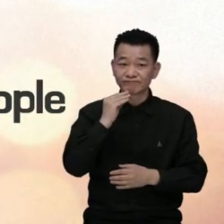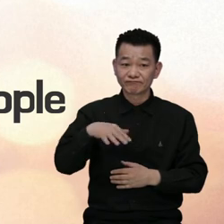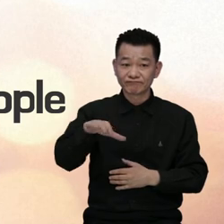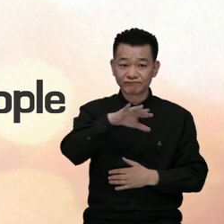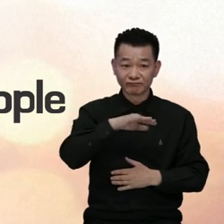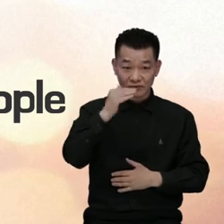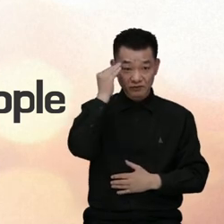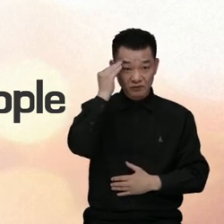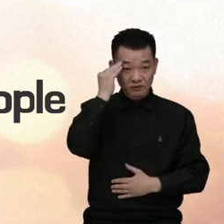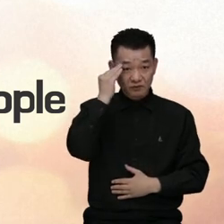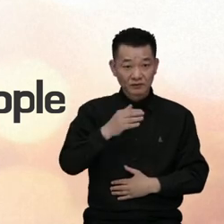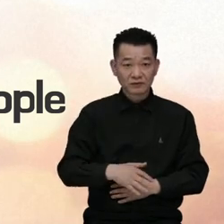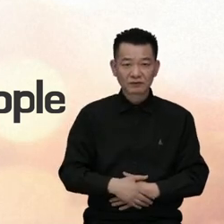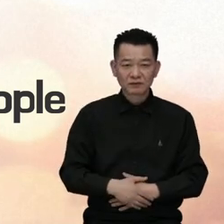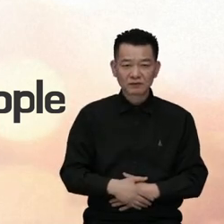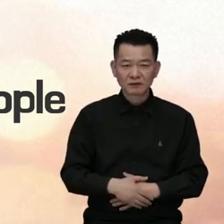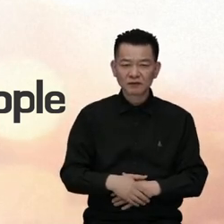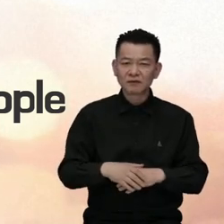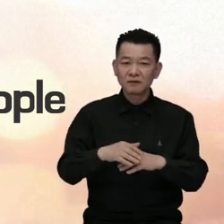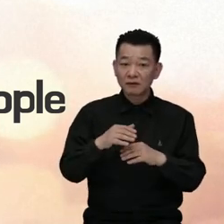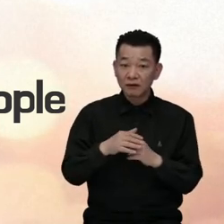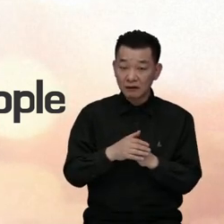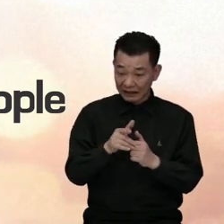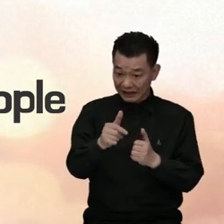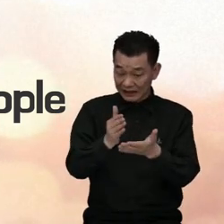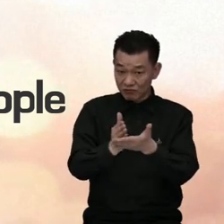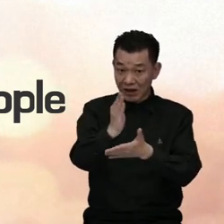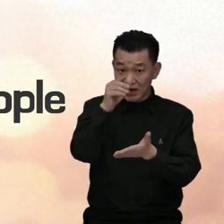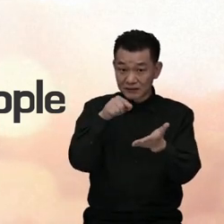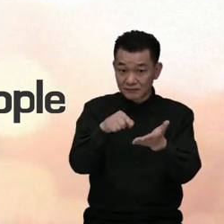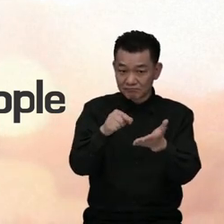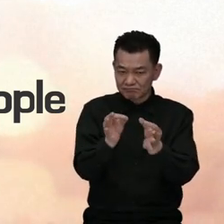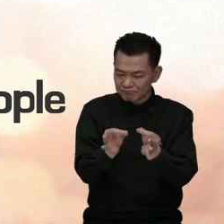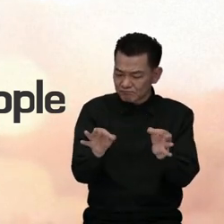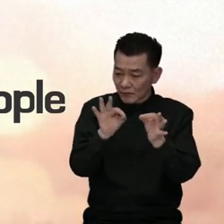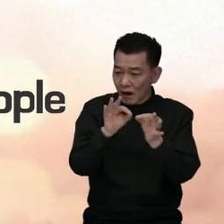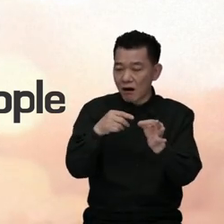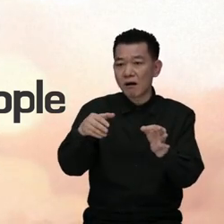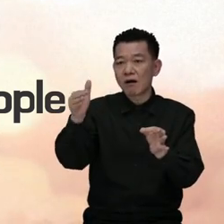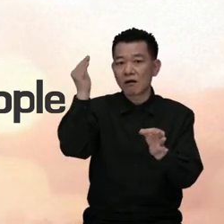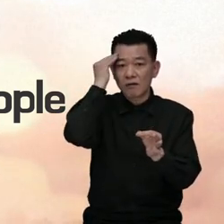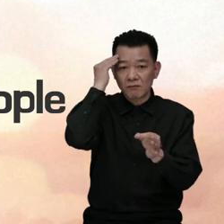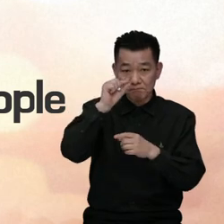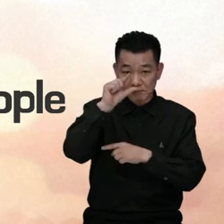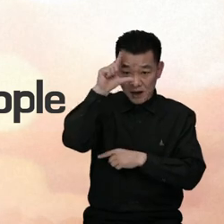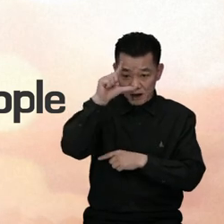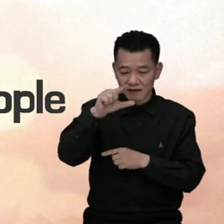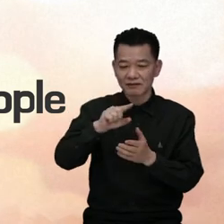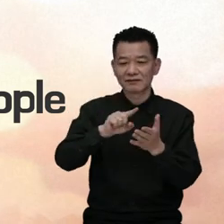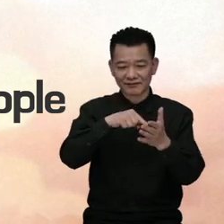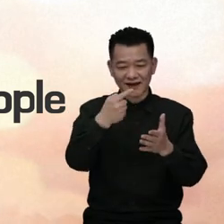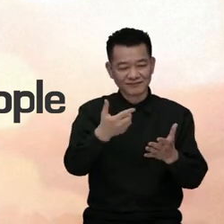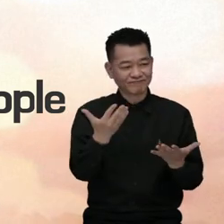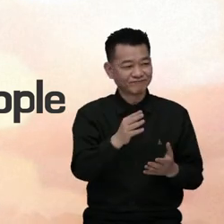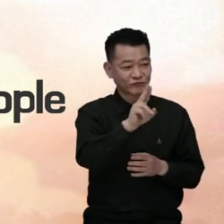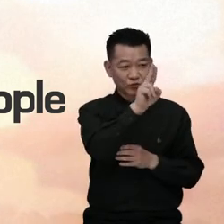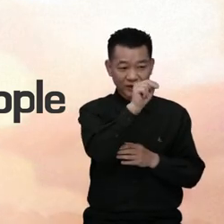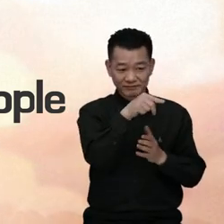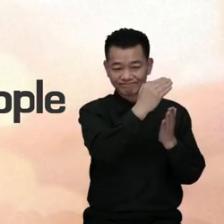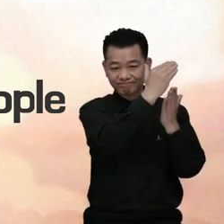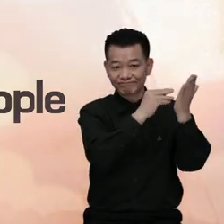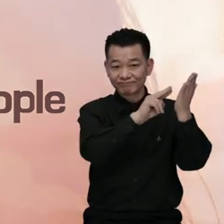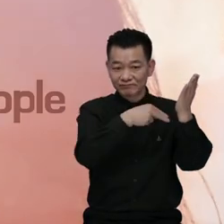pain of many people. The value in each right was recognized afterwards and the Convention was adopted.